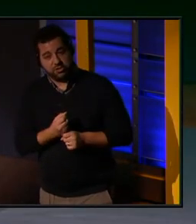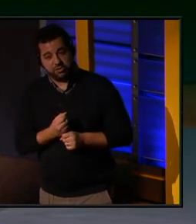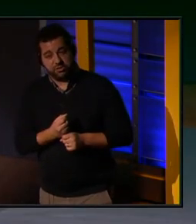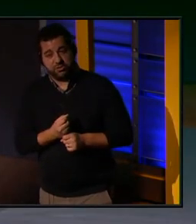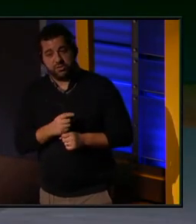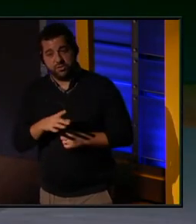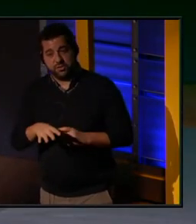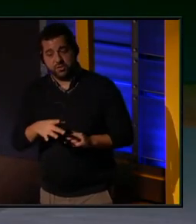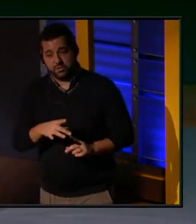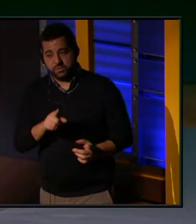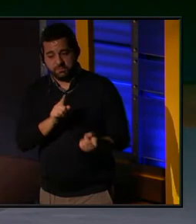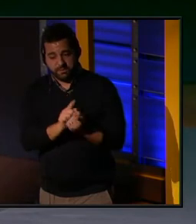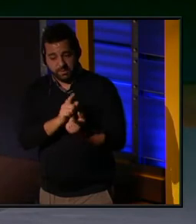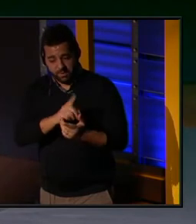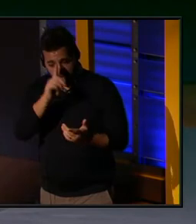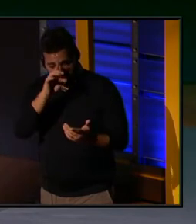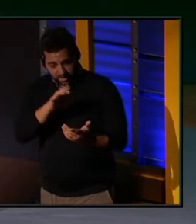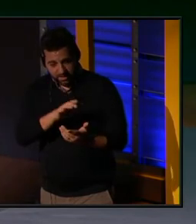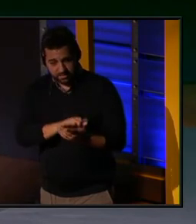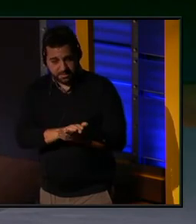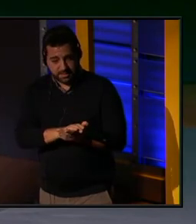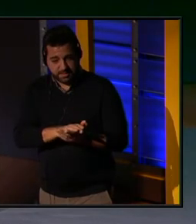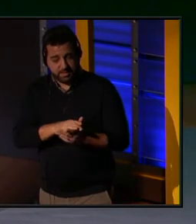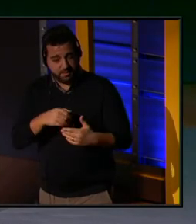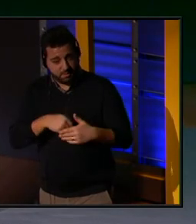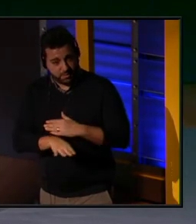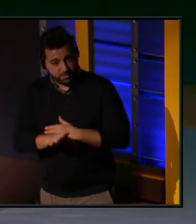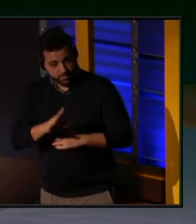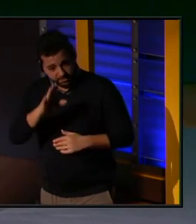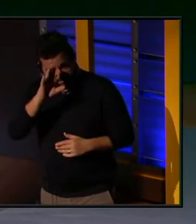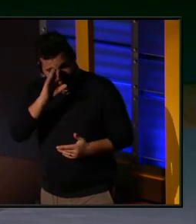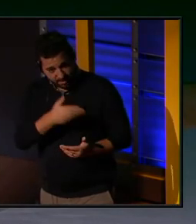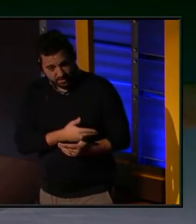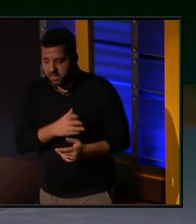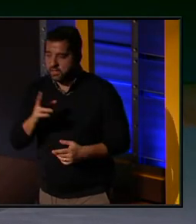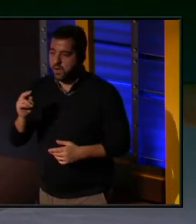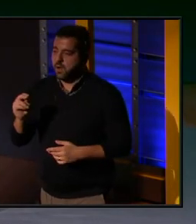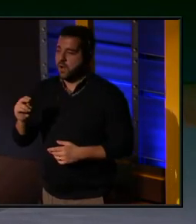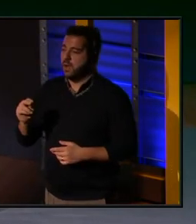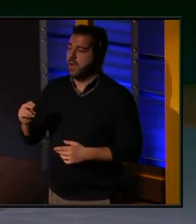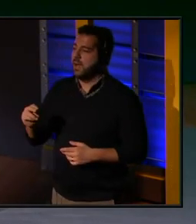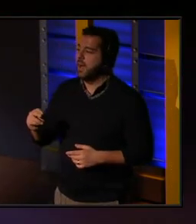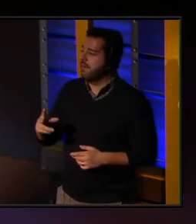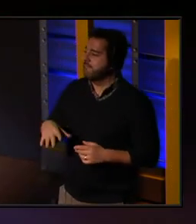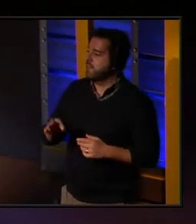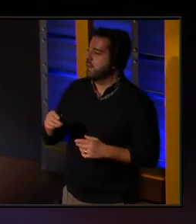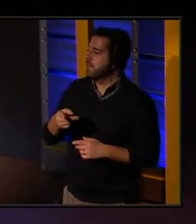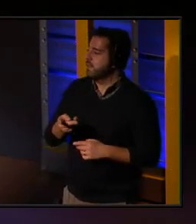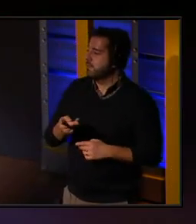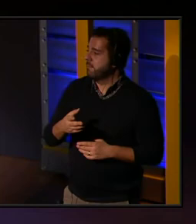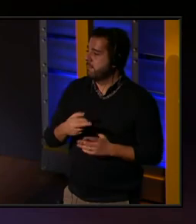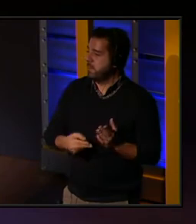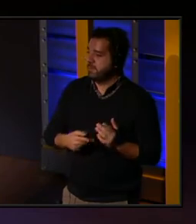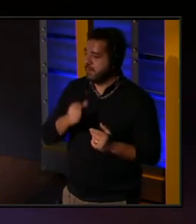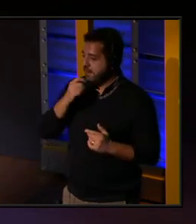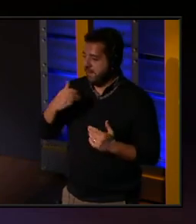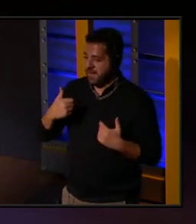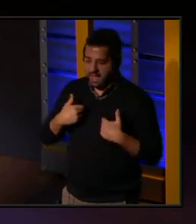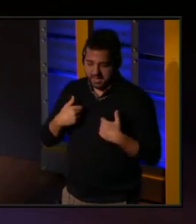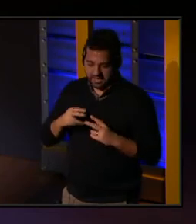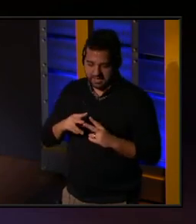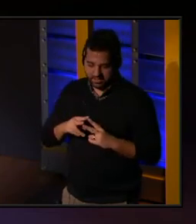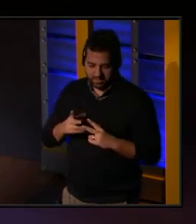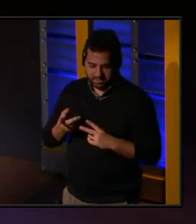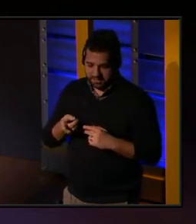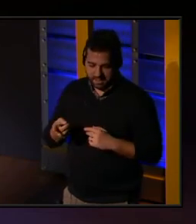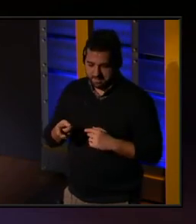had found your husband, you had your son. Not yet. I had found them both, but had not had either of them. Okay.